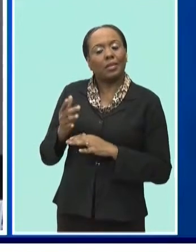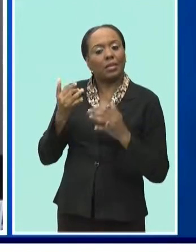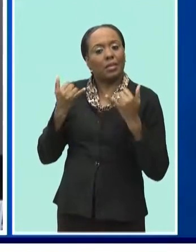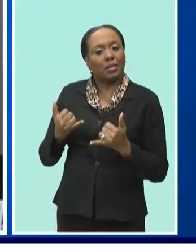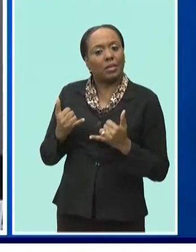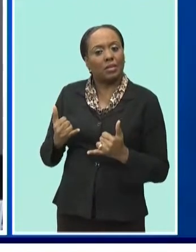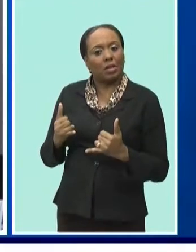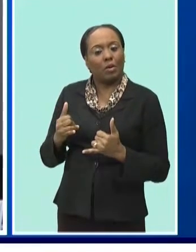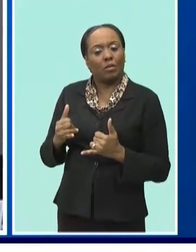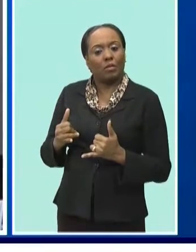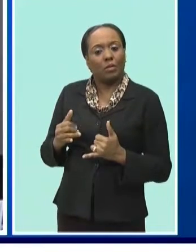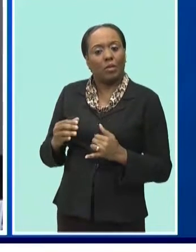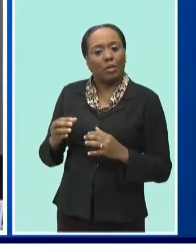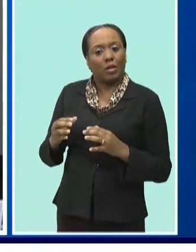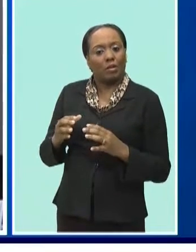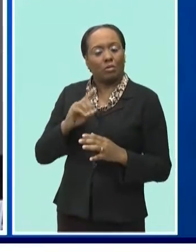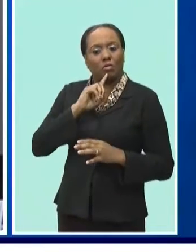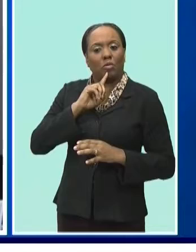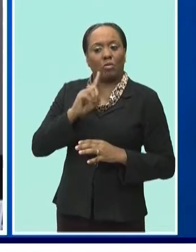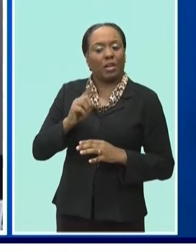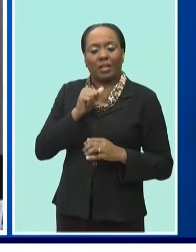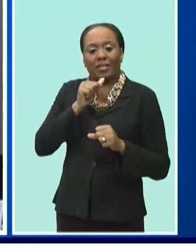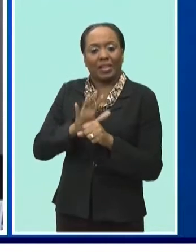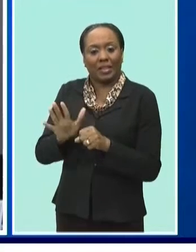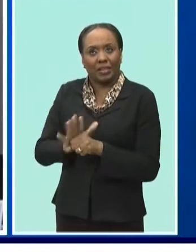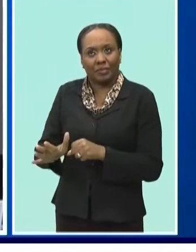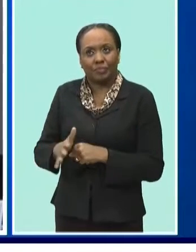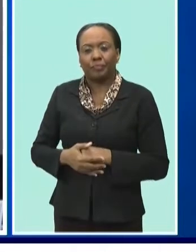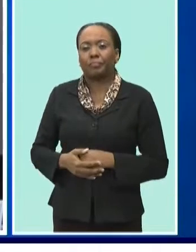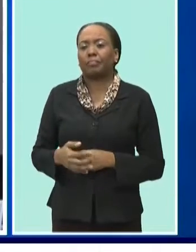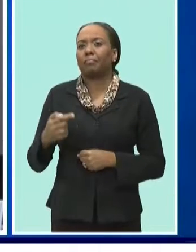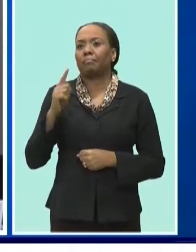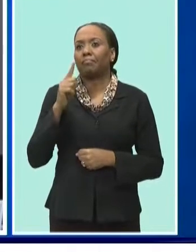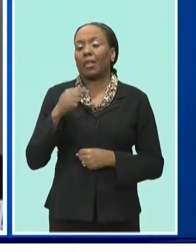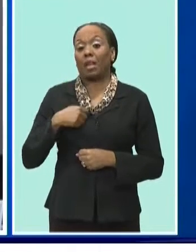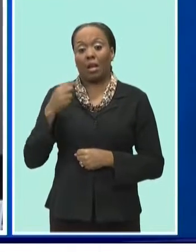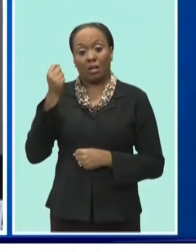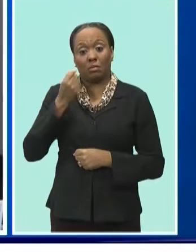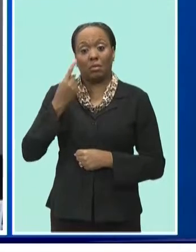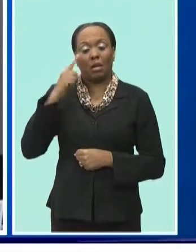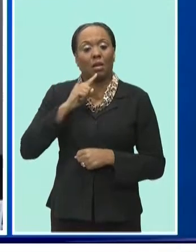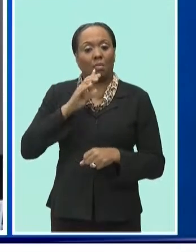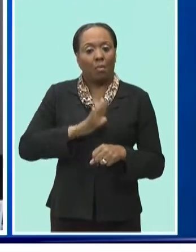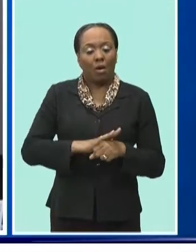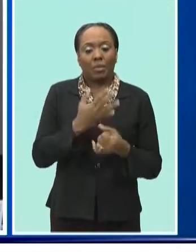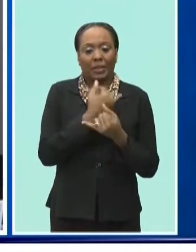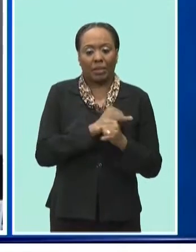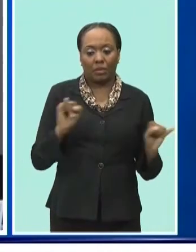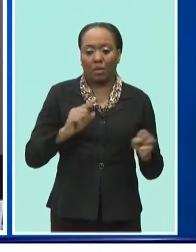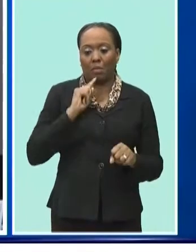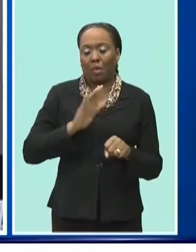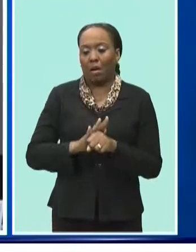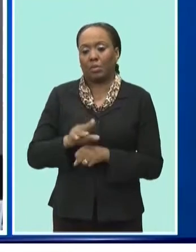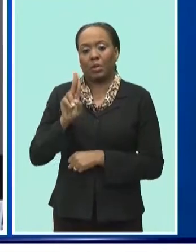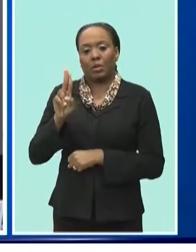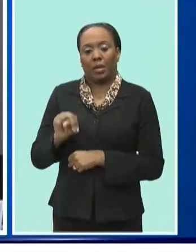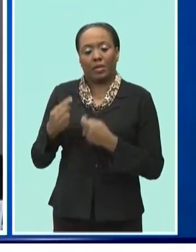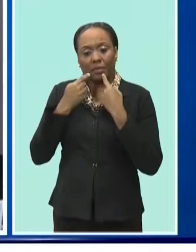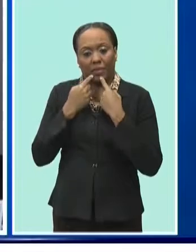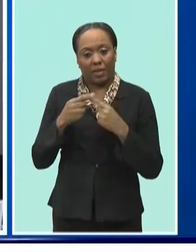to understand that the promise of independence, the promise of the United Nations Declaration